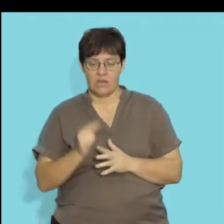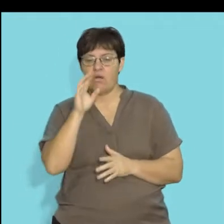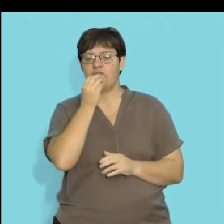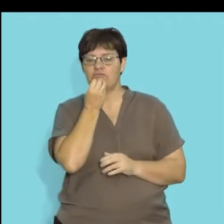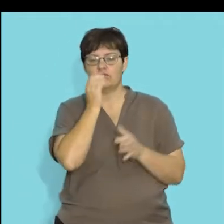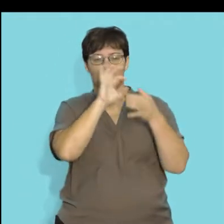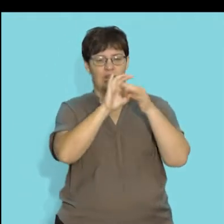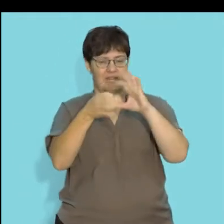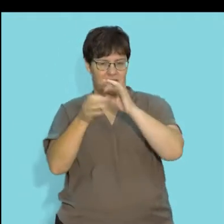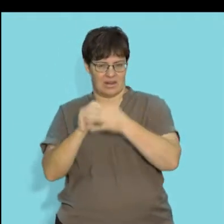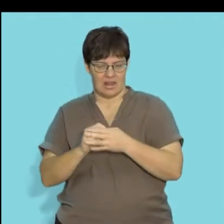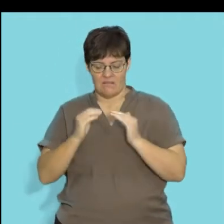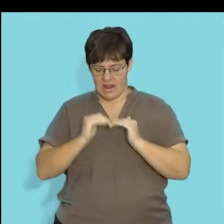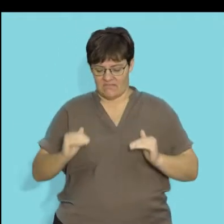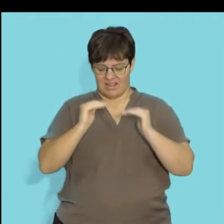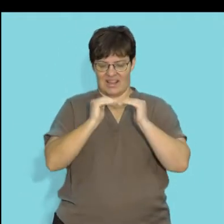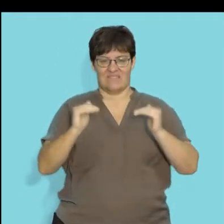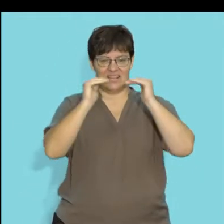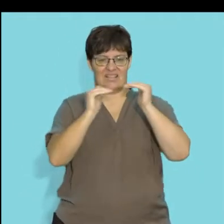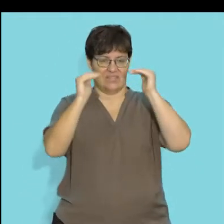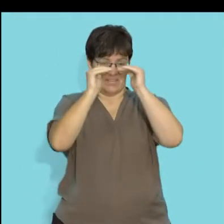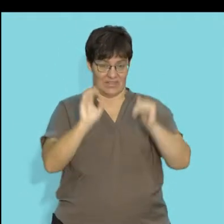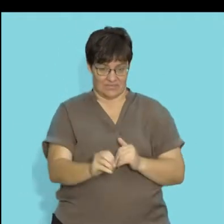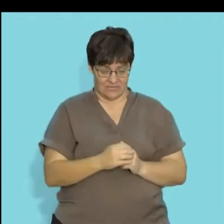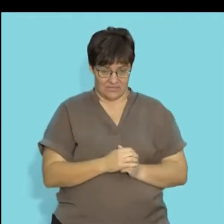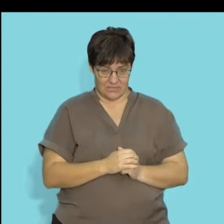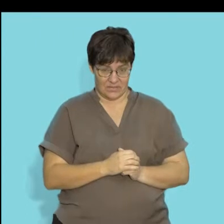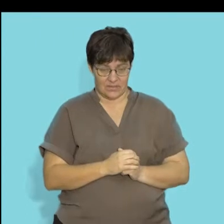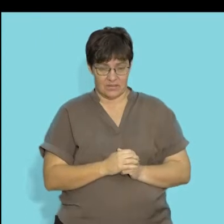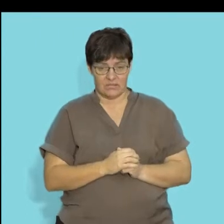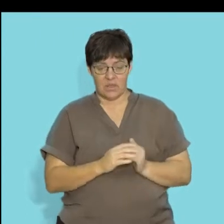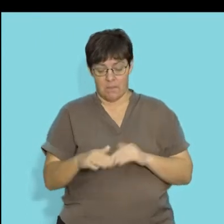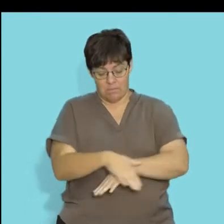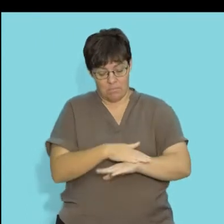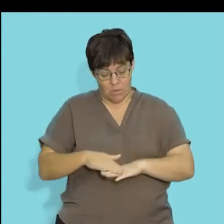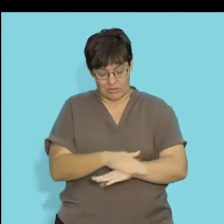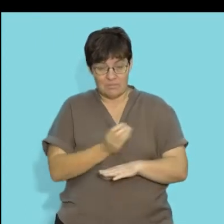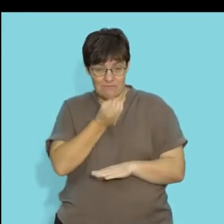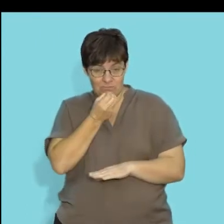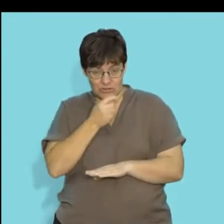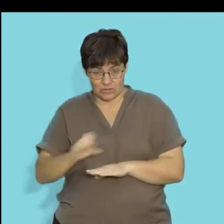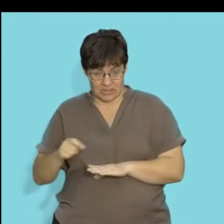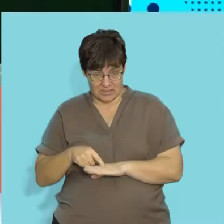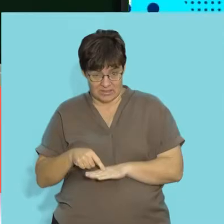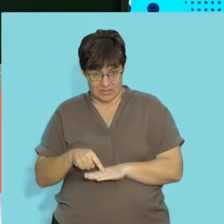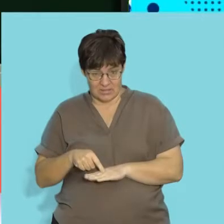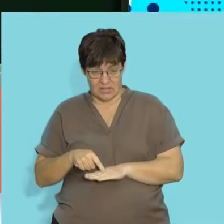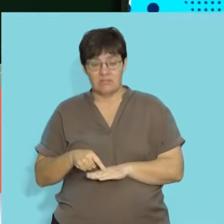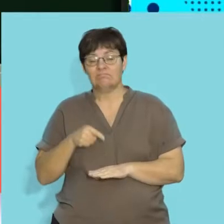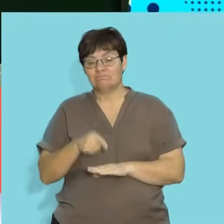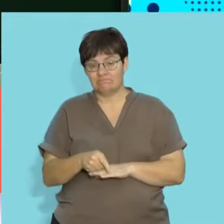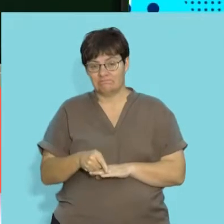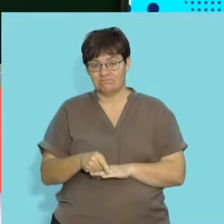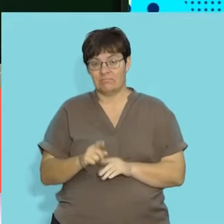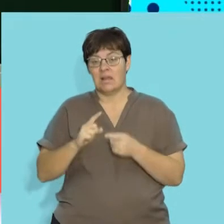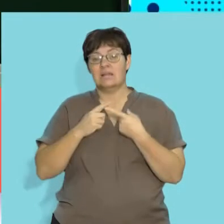look at a food chain, we know that there are different levels of organization, where we have individuals right at the bottom of the food chain, or we